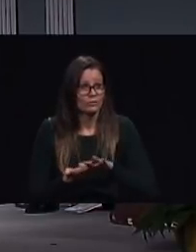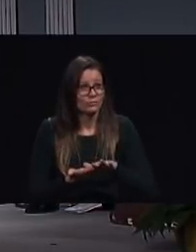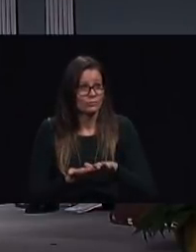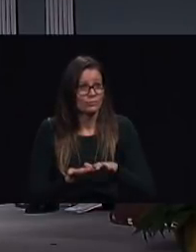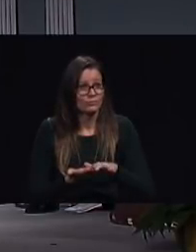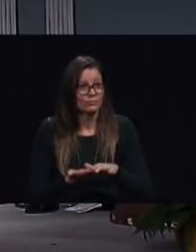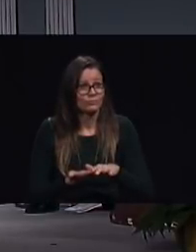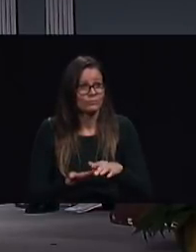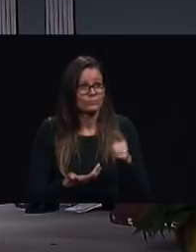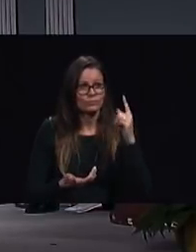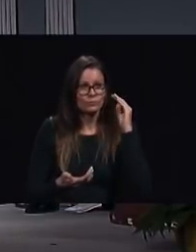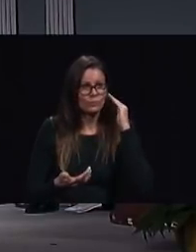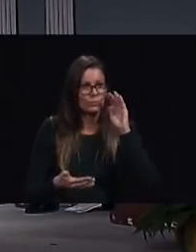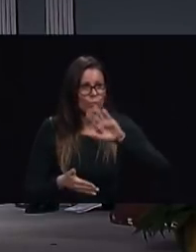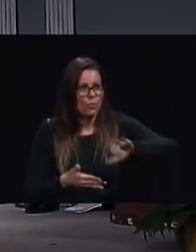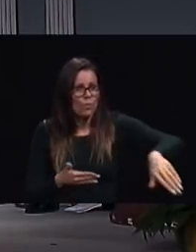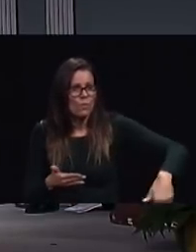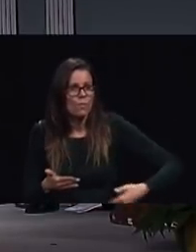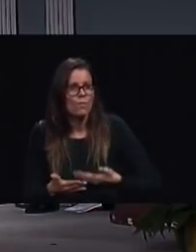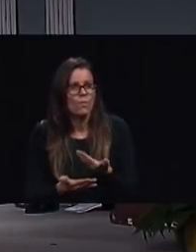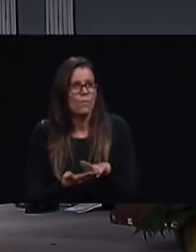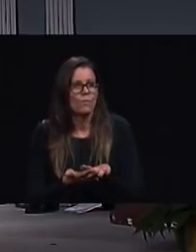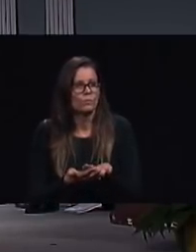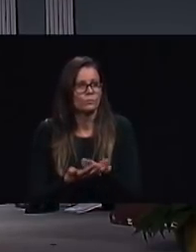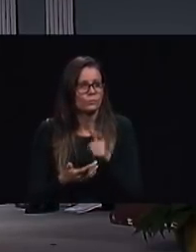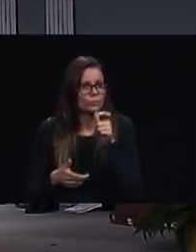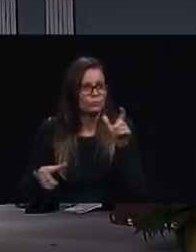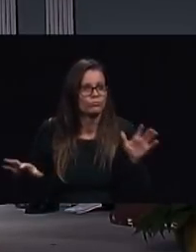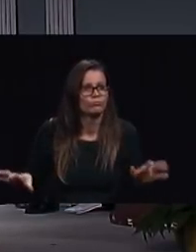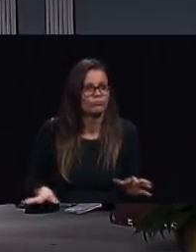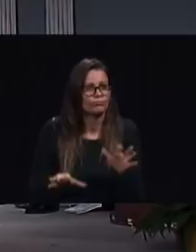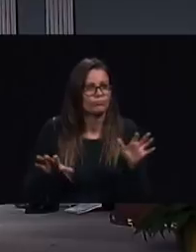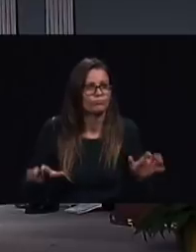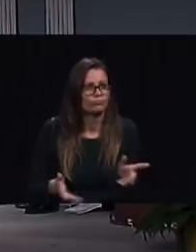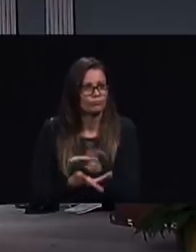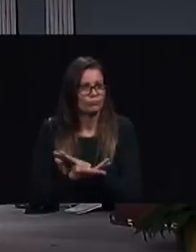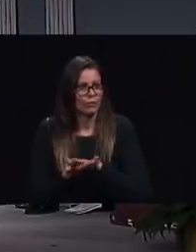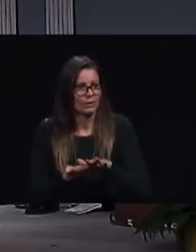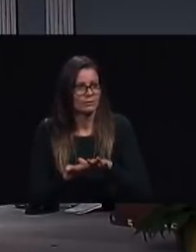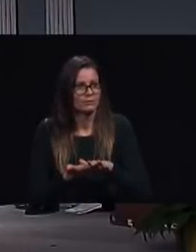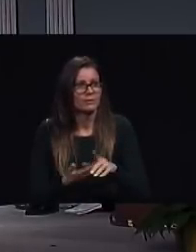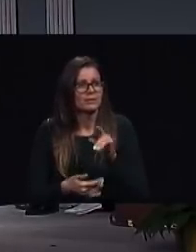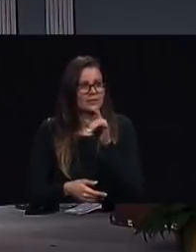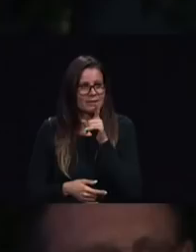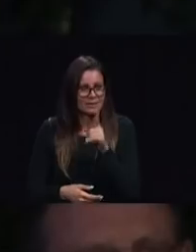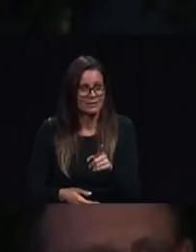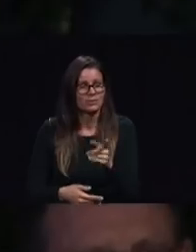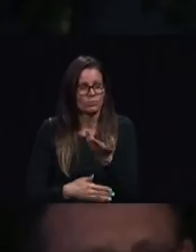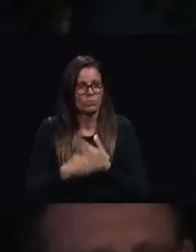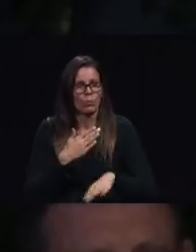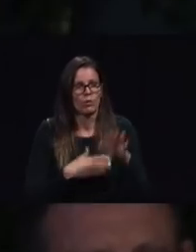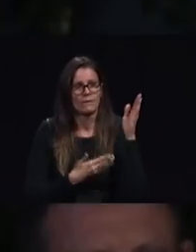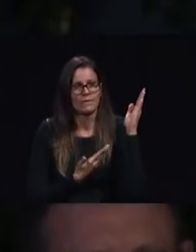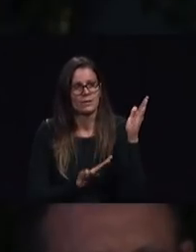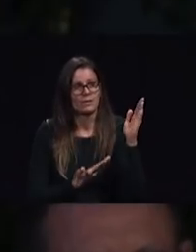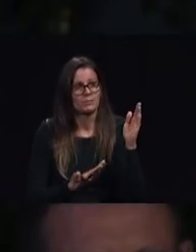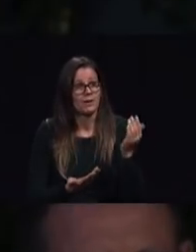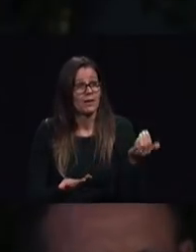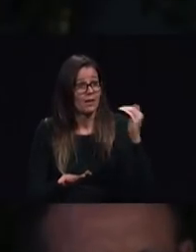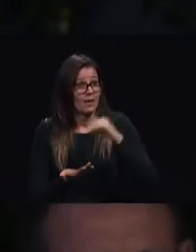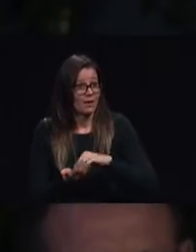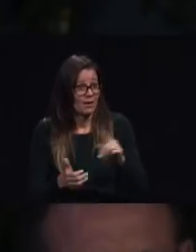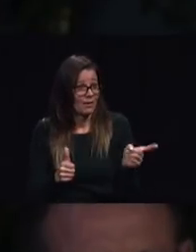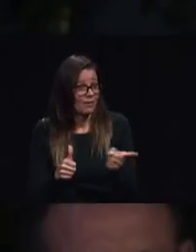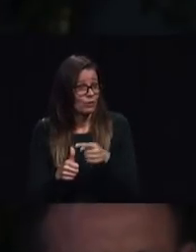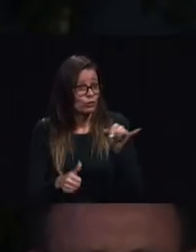everyone who practices righteousness is born of him we need everyone working